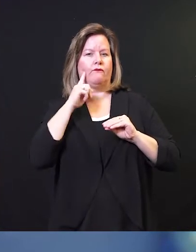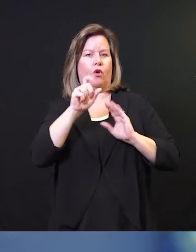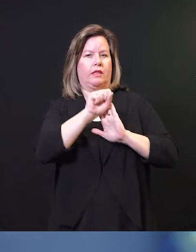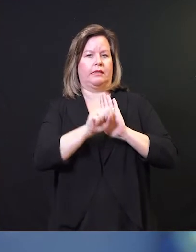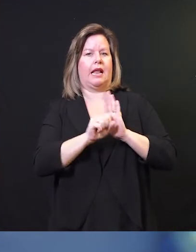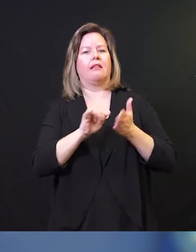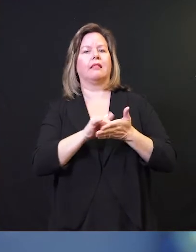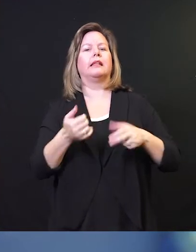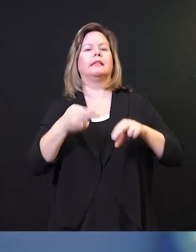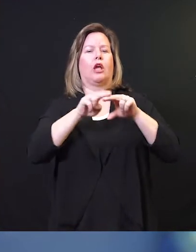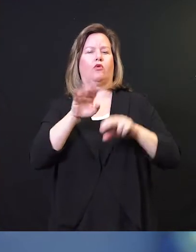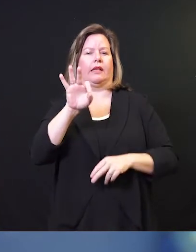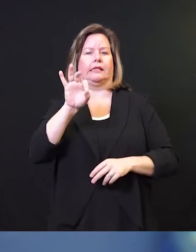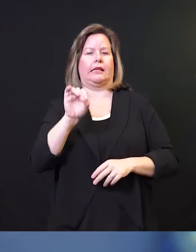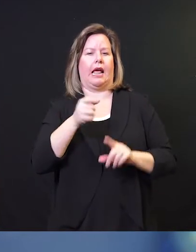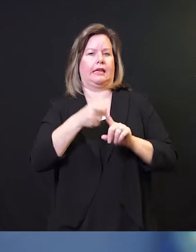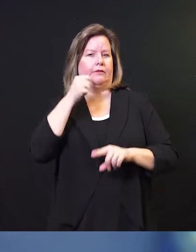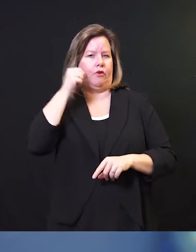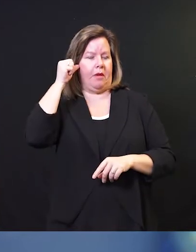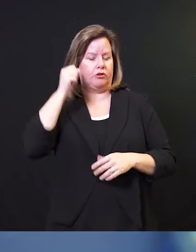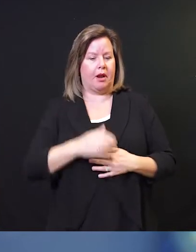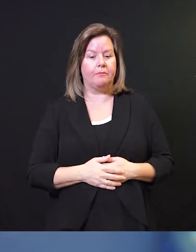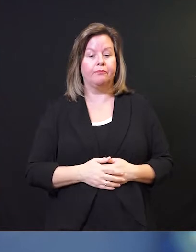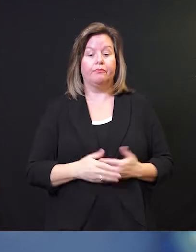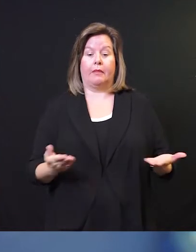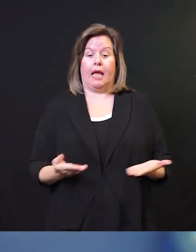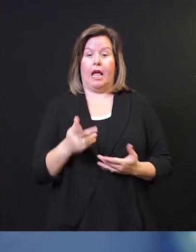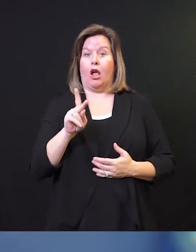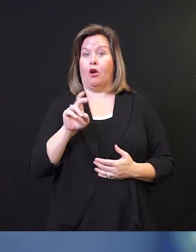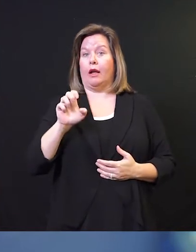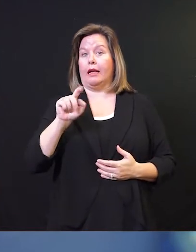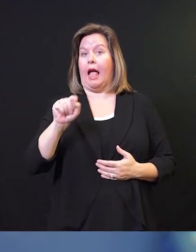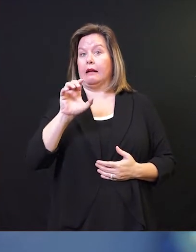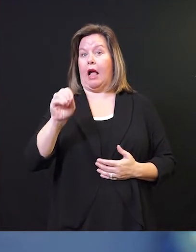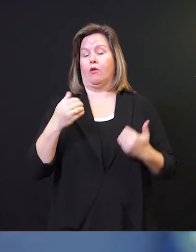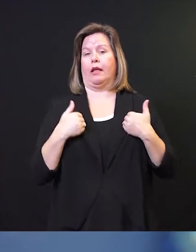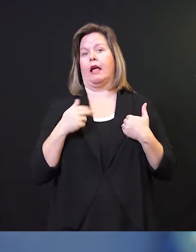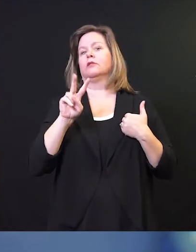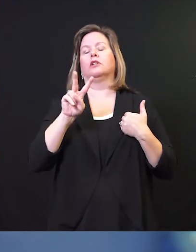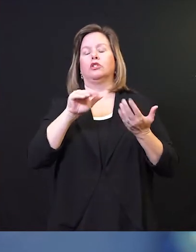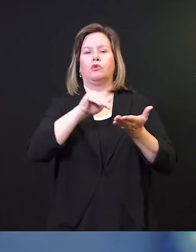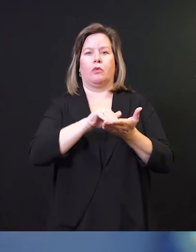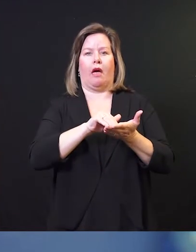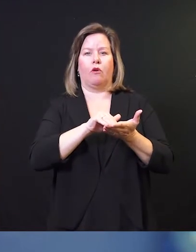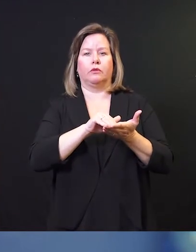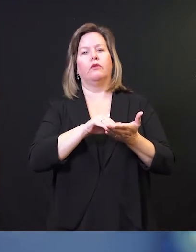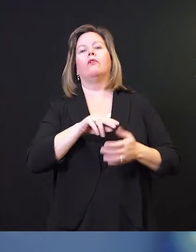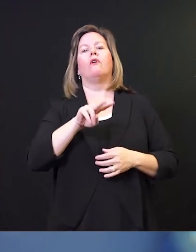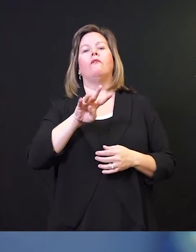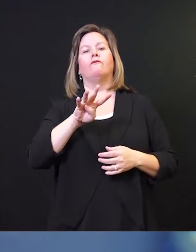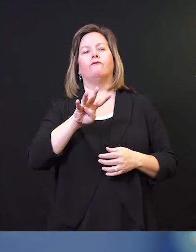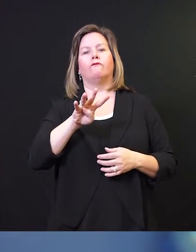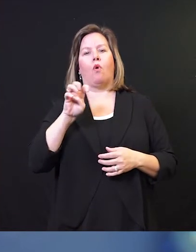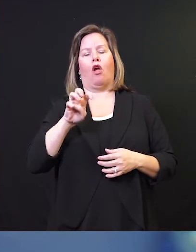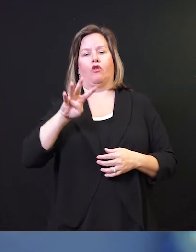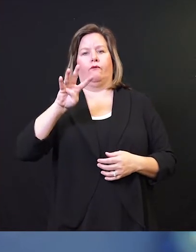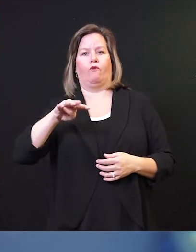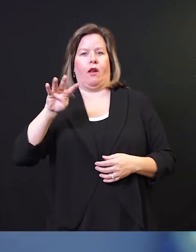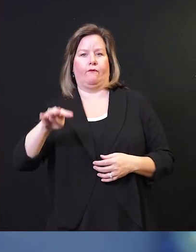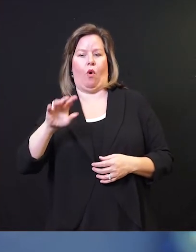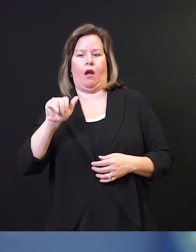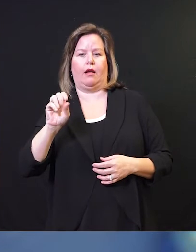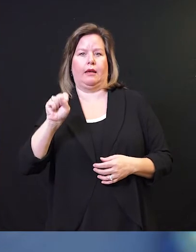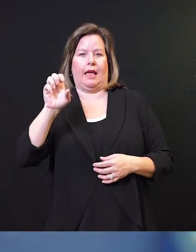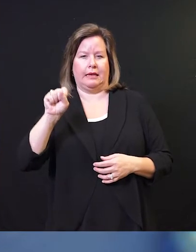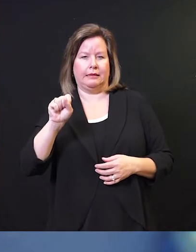increase of 90 over the previous day. Here in Kent County, as of this morning, it's reported there are 2,444 cases